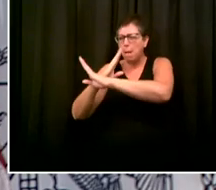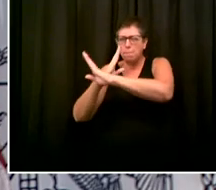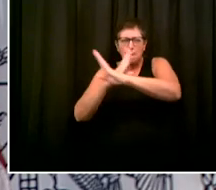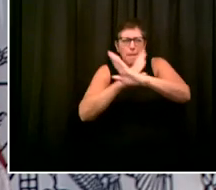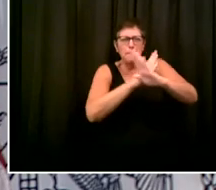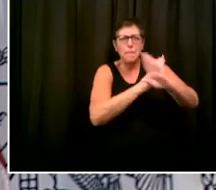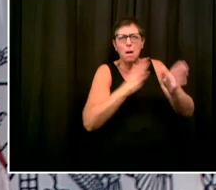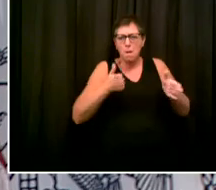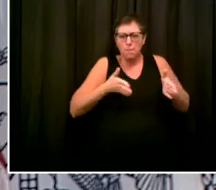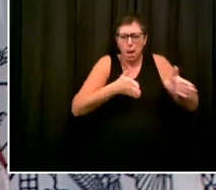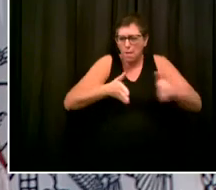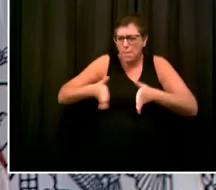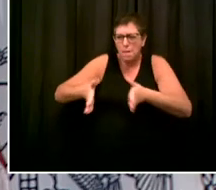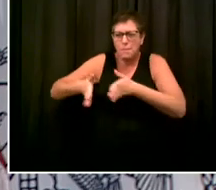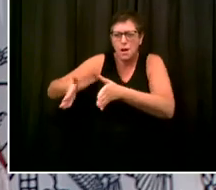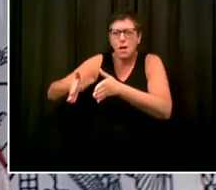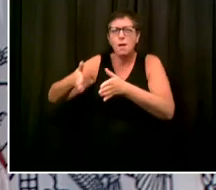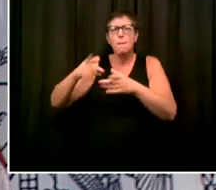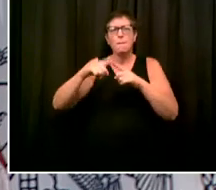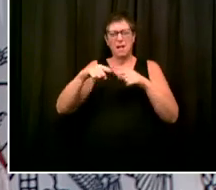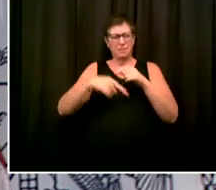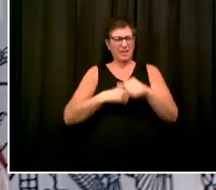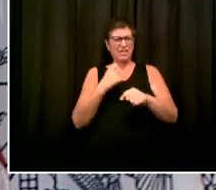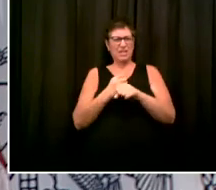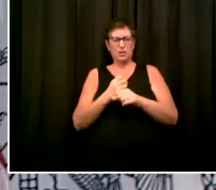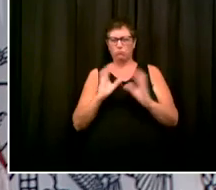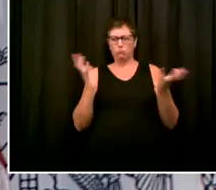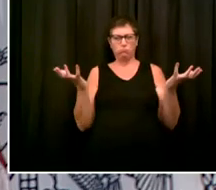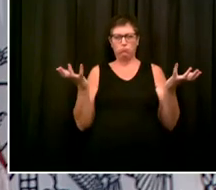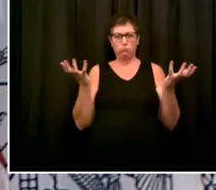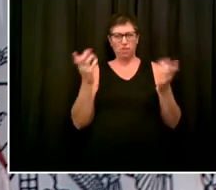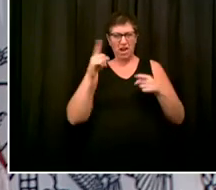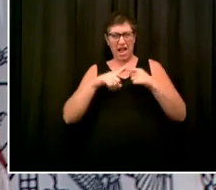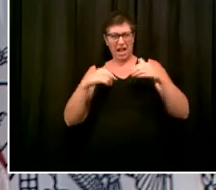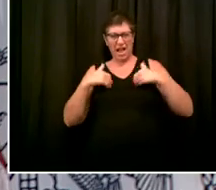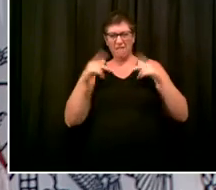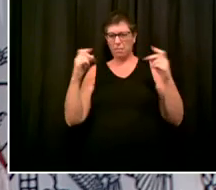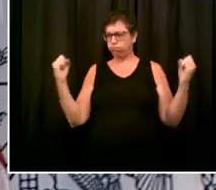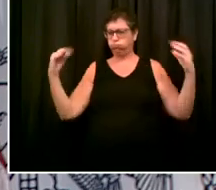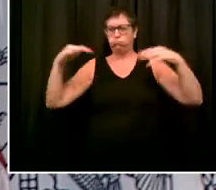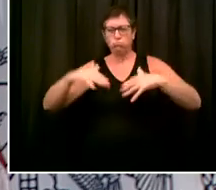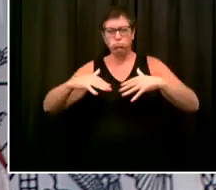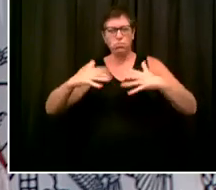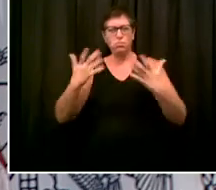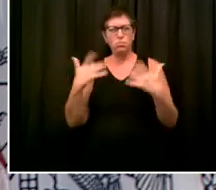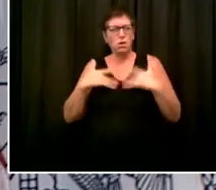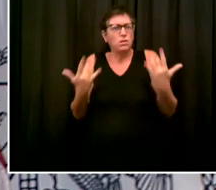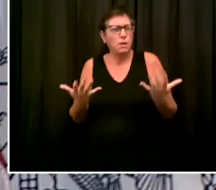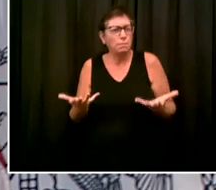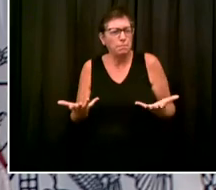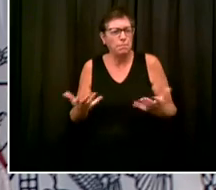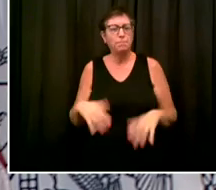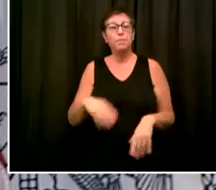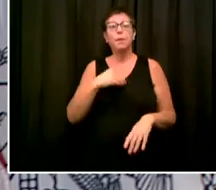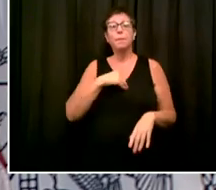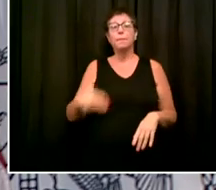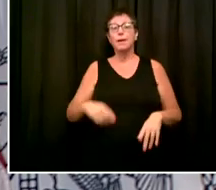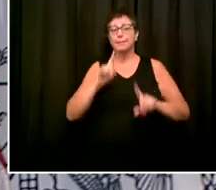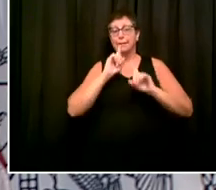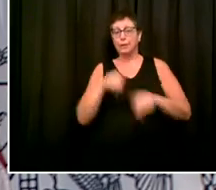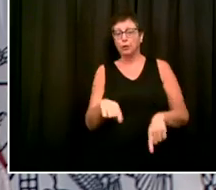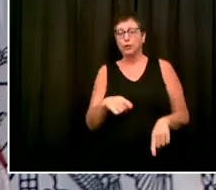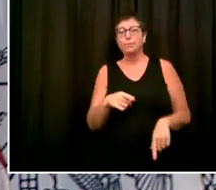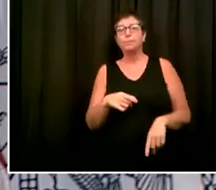will that be happening like that? Well, again, Juliet, remember that not only the parade, one of the biggest events